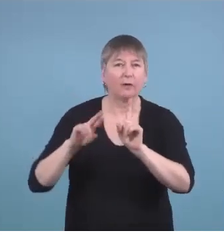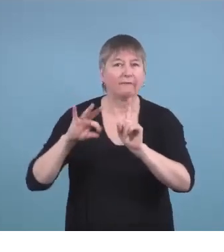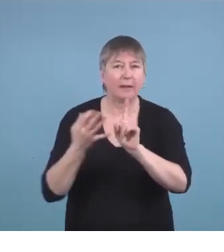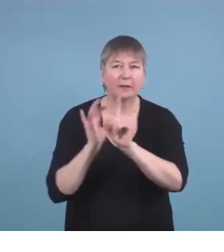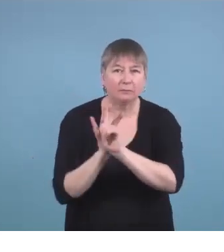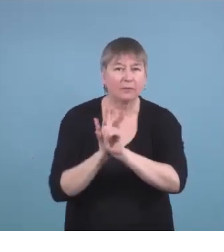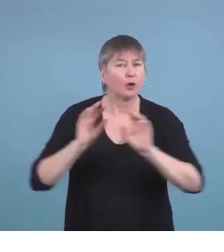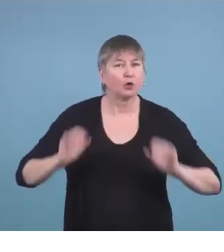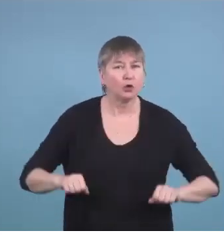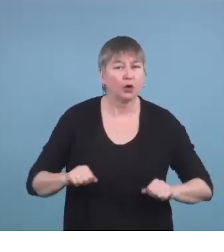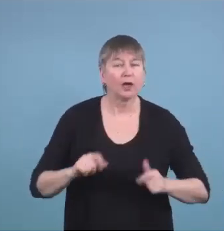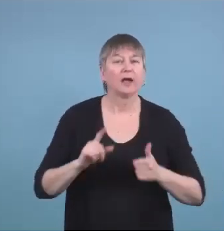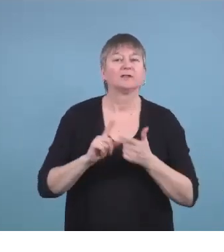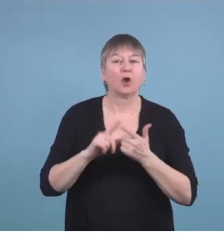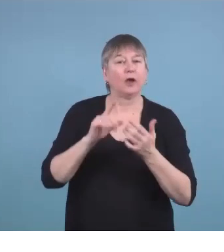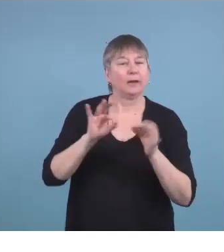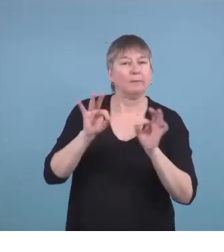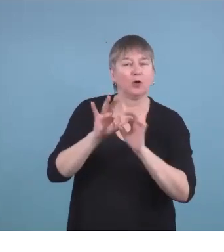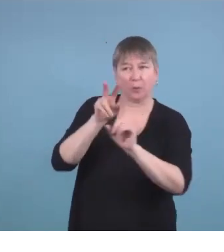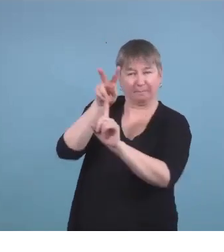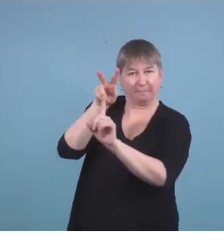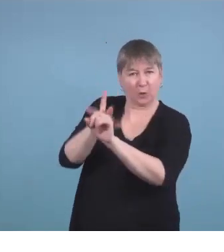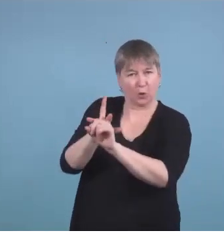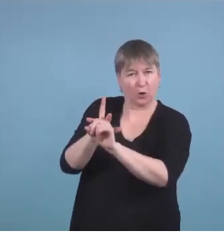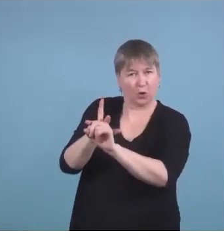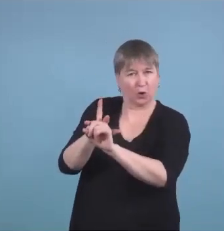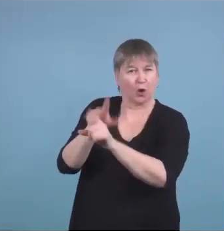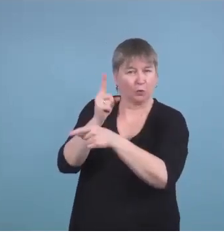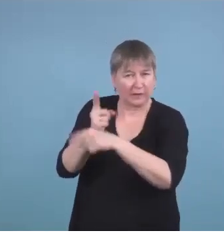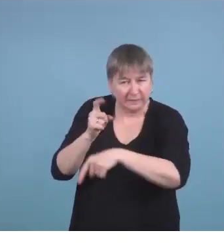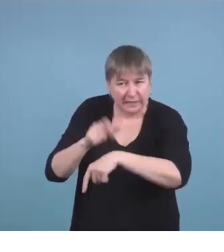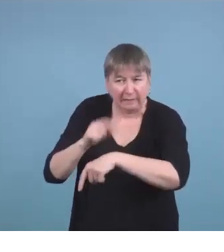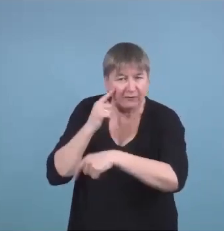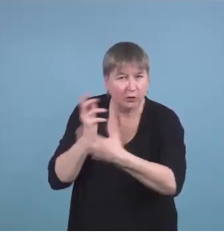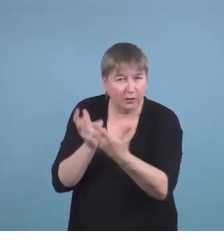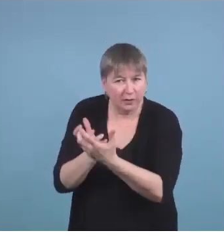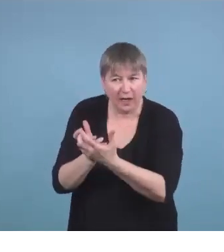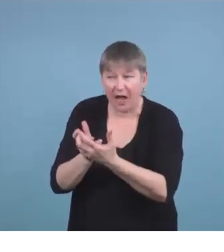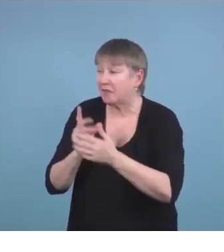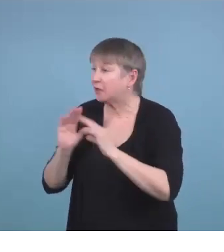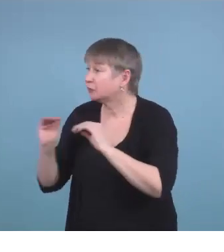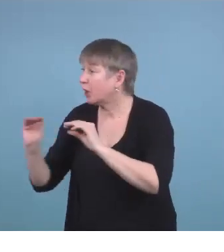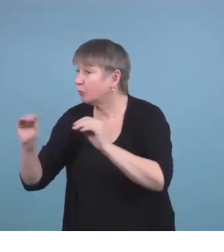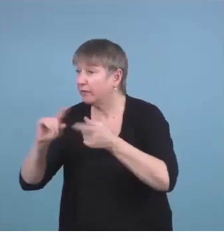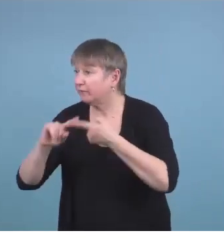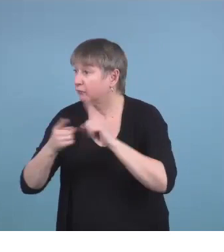of booking it at a time and having conversations with their friends ahead of time